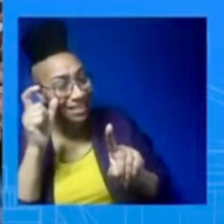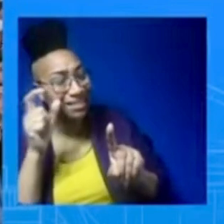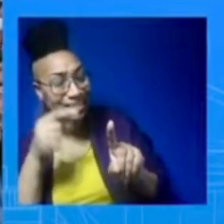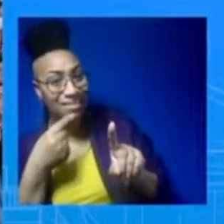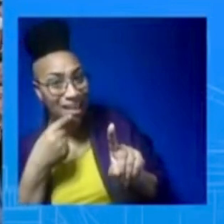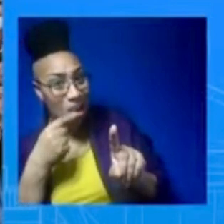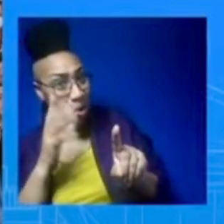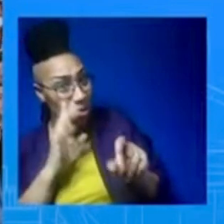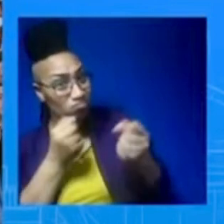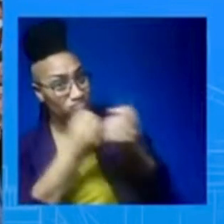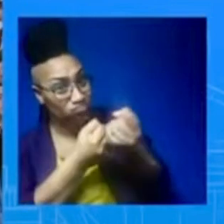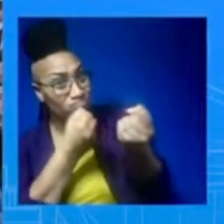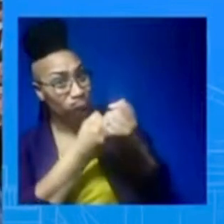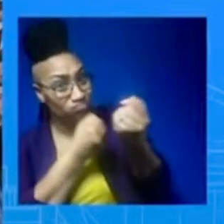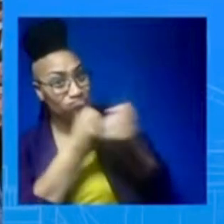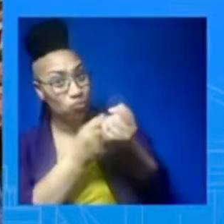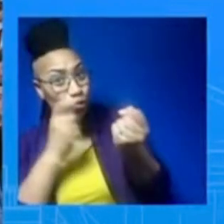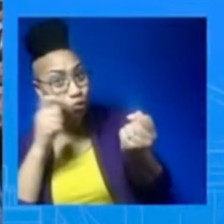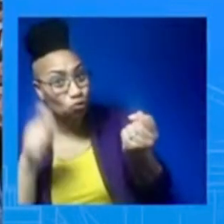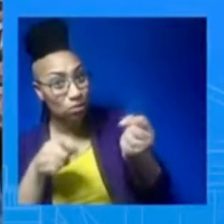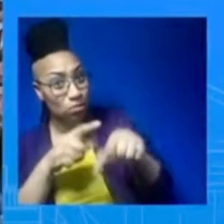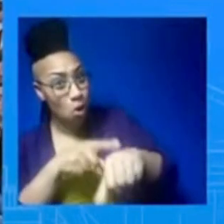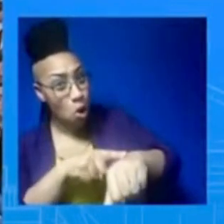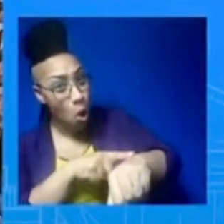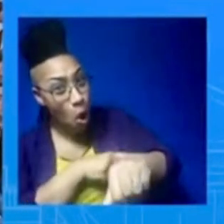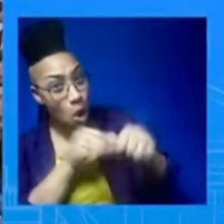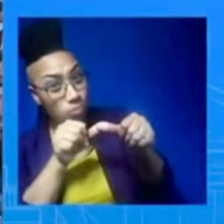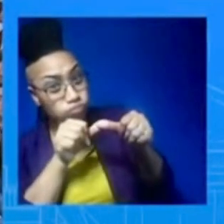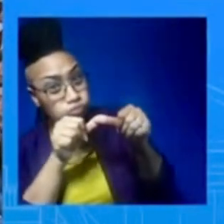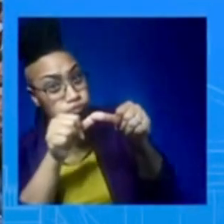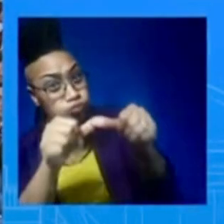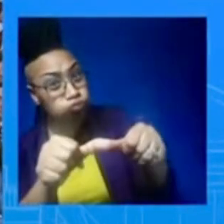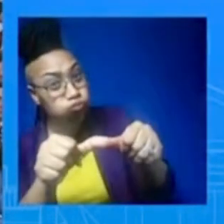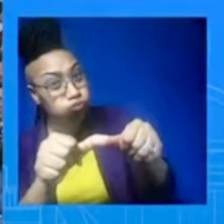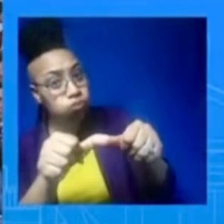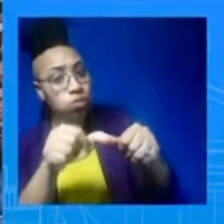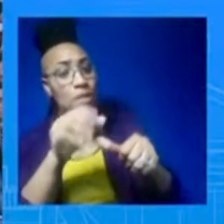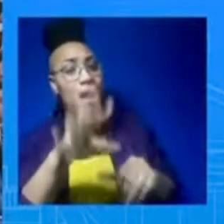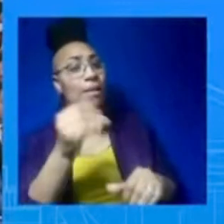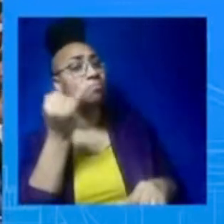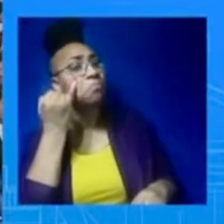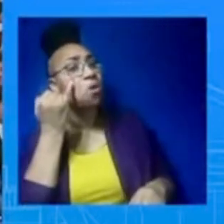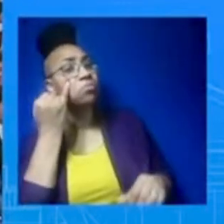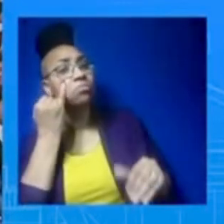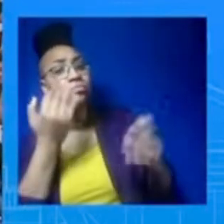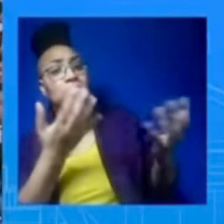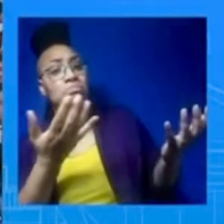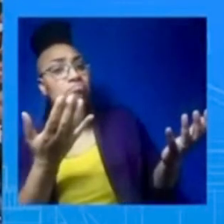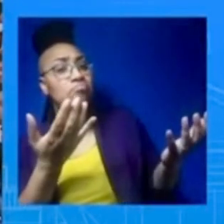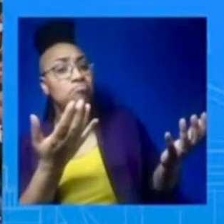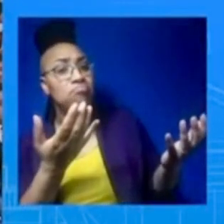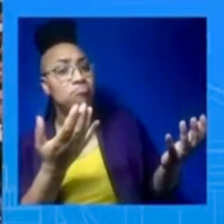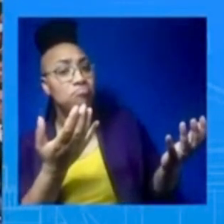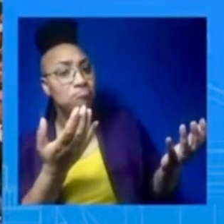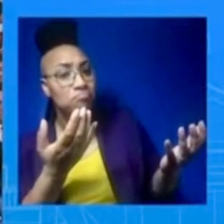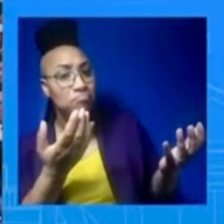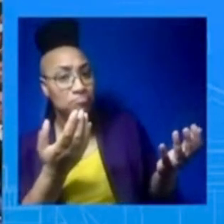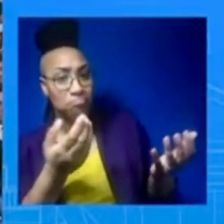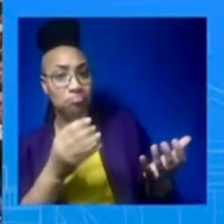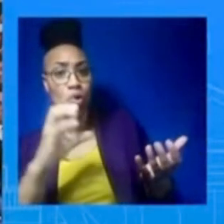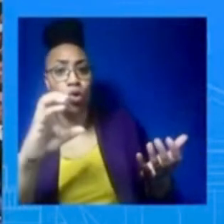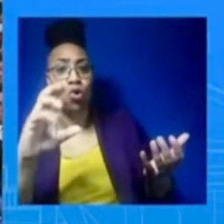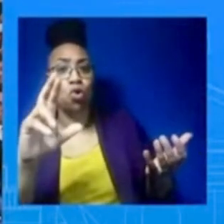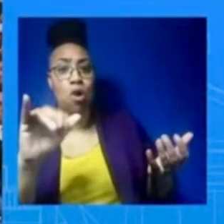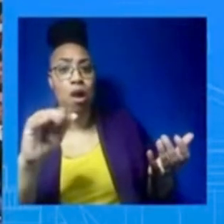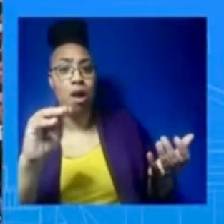Crimea, the President would support him as well? And another question, can you confirm that the top Pentagon official has